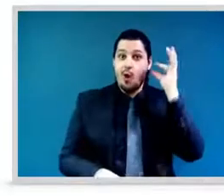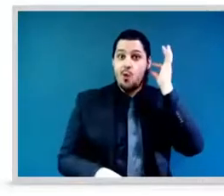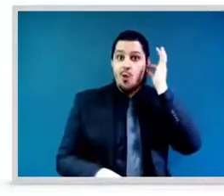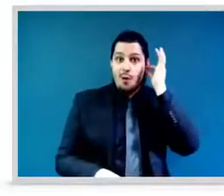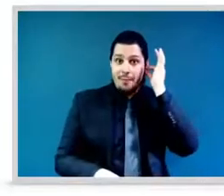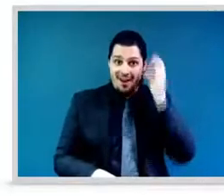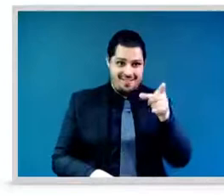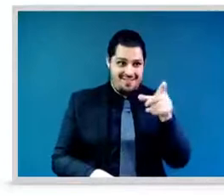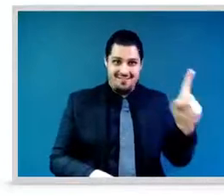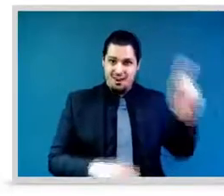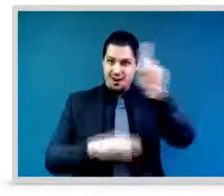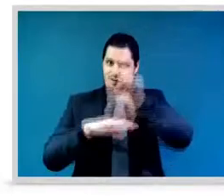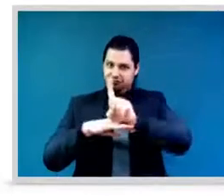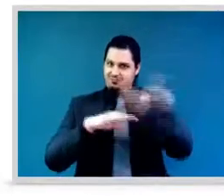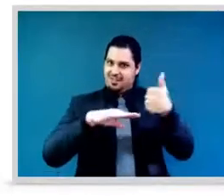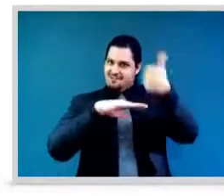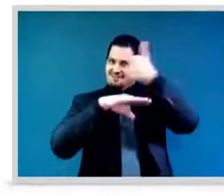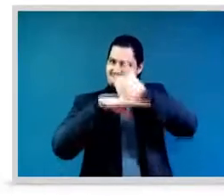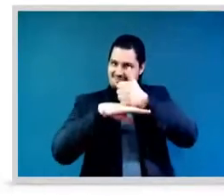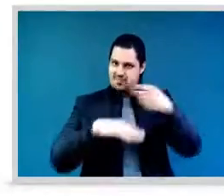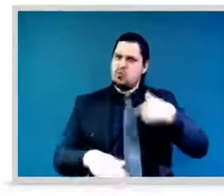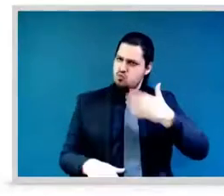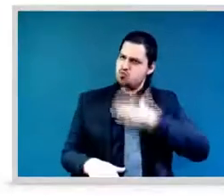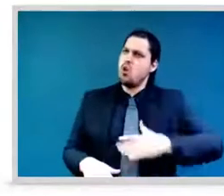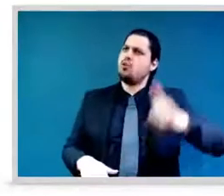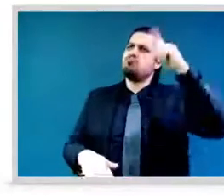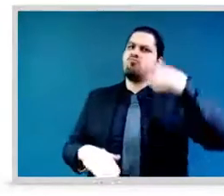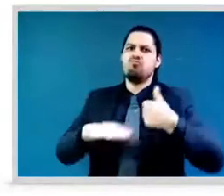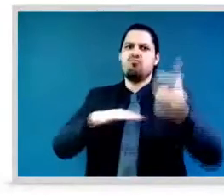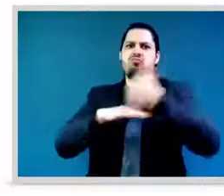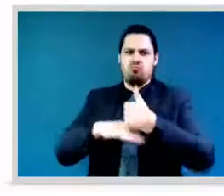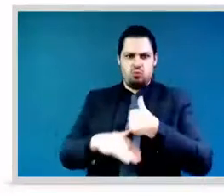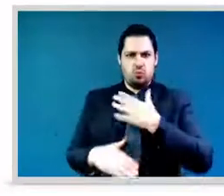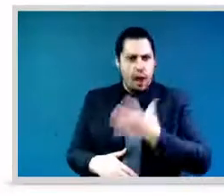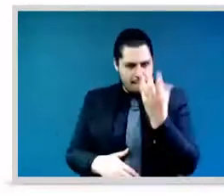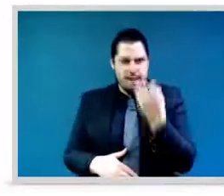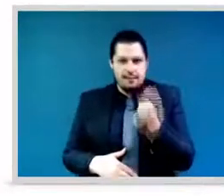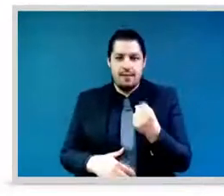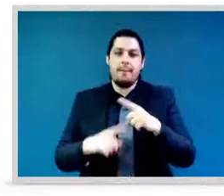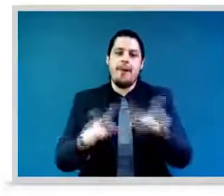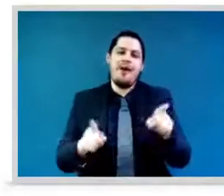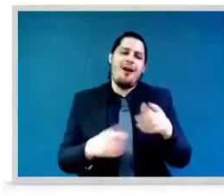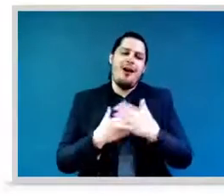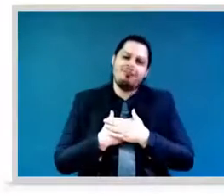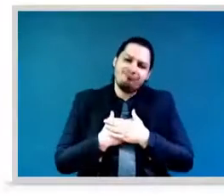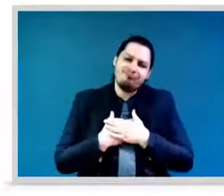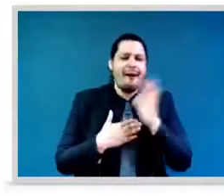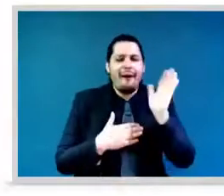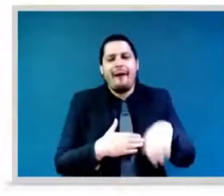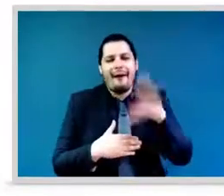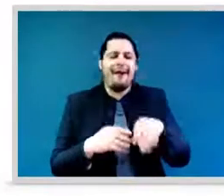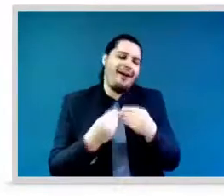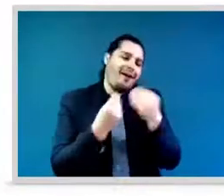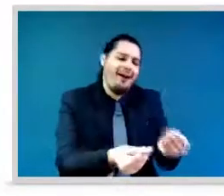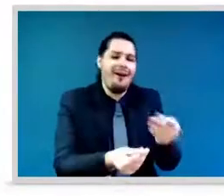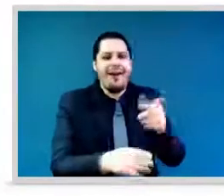is not a favor, nor is it revolutionary. It's a baseline. It's where we start. It's